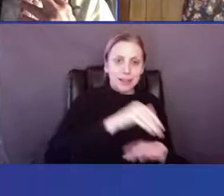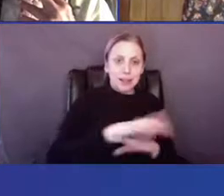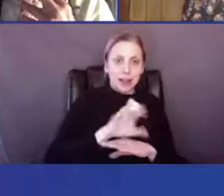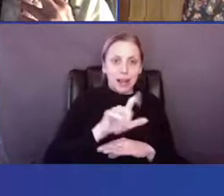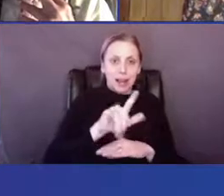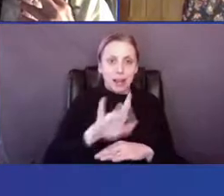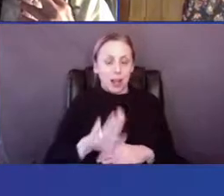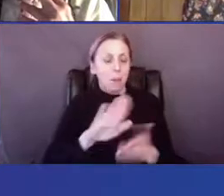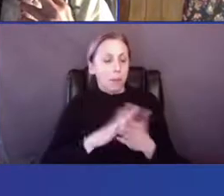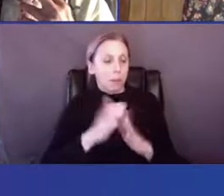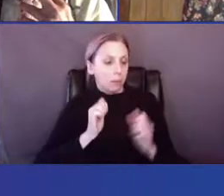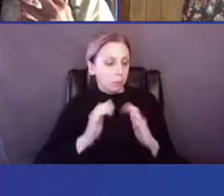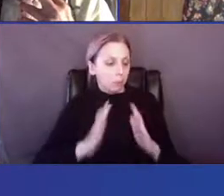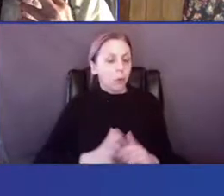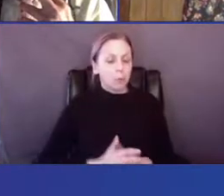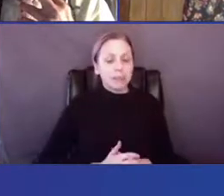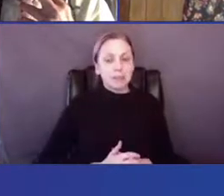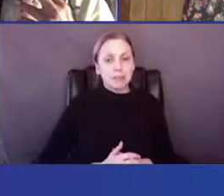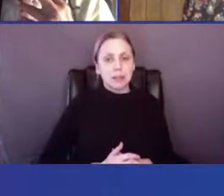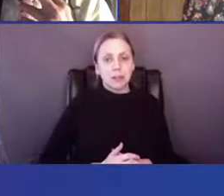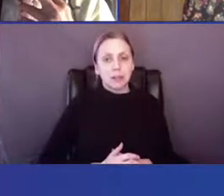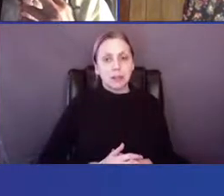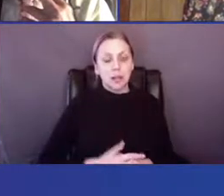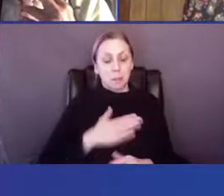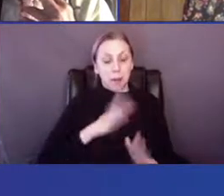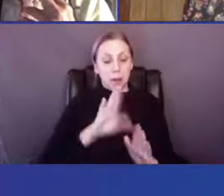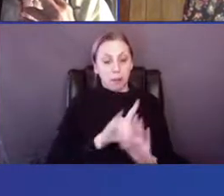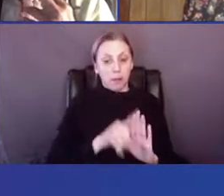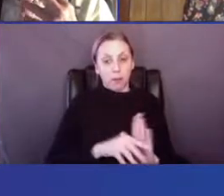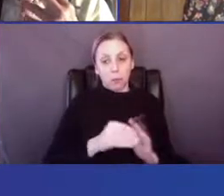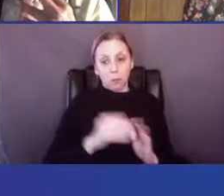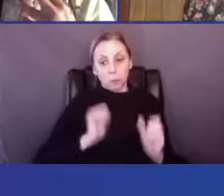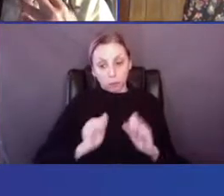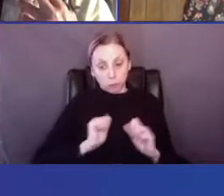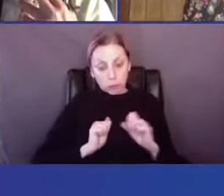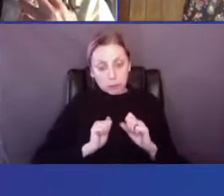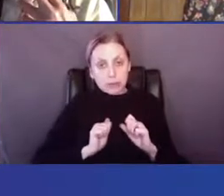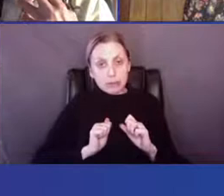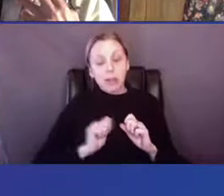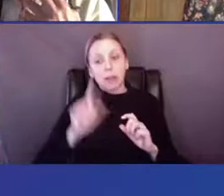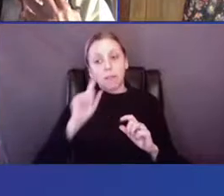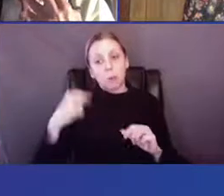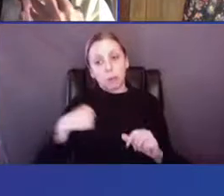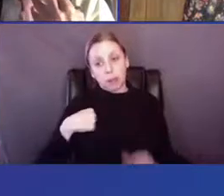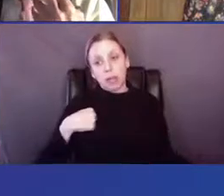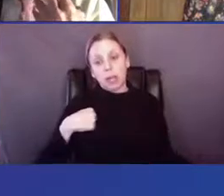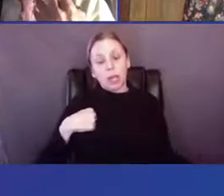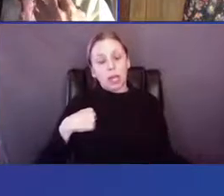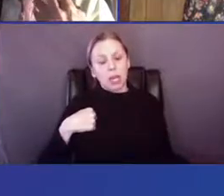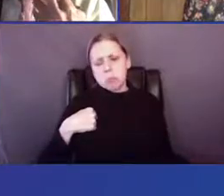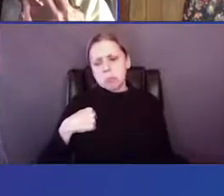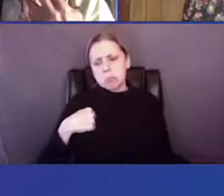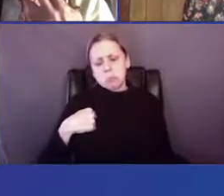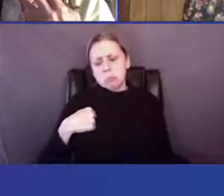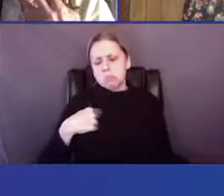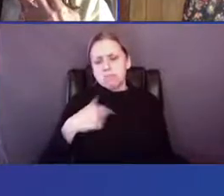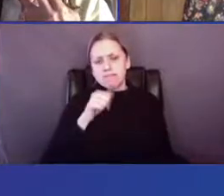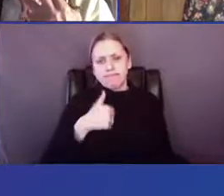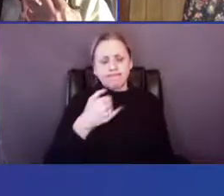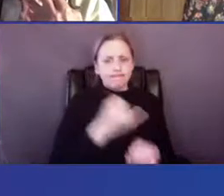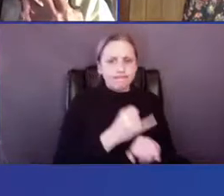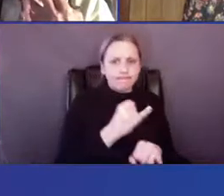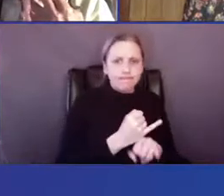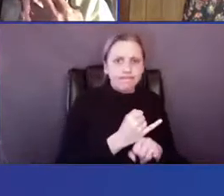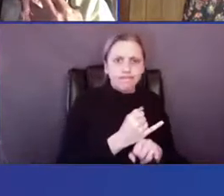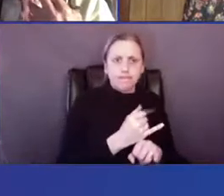coming more from a performance background as well. There wasn't for me, you know, institutions, um, were not